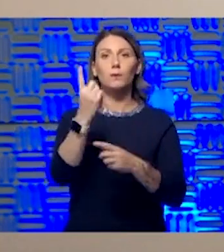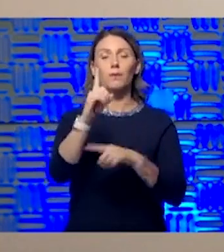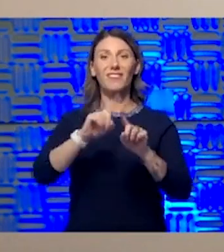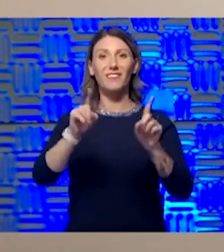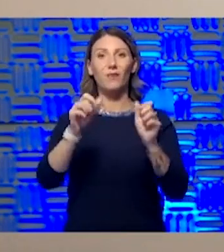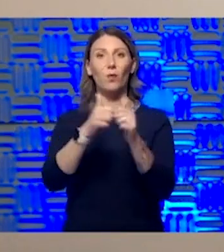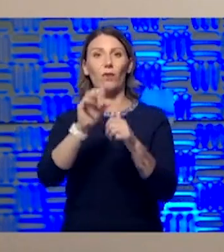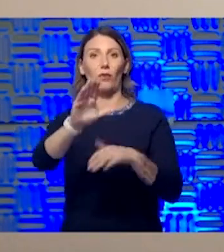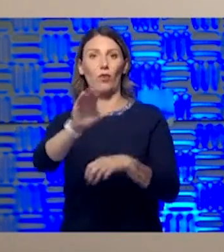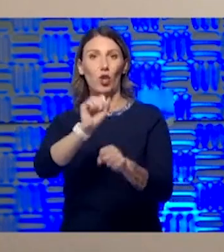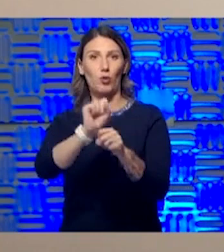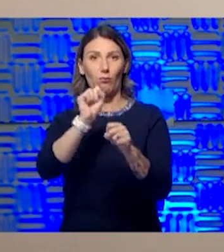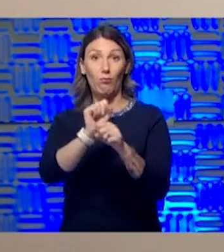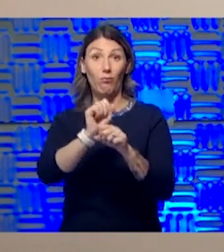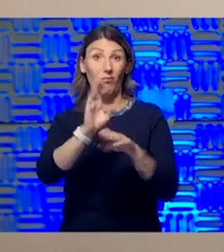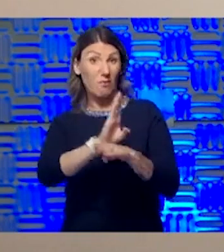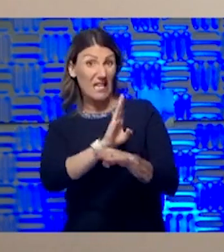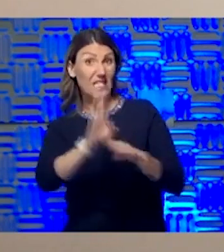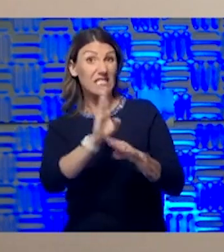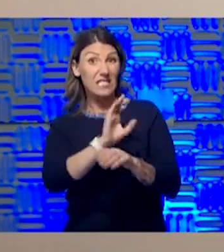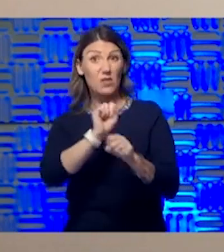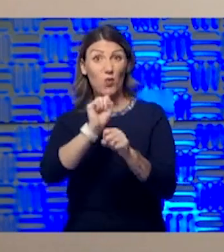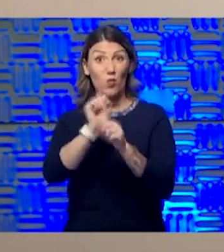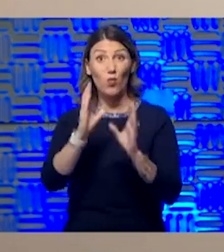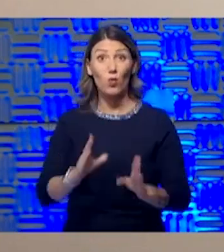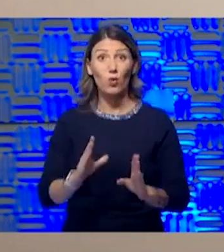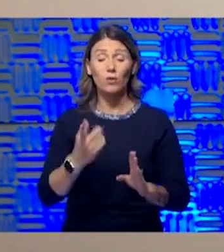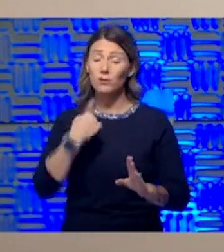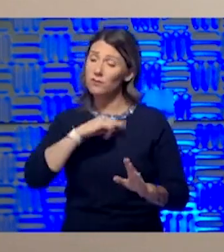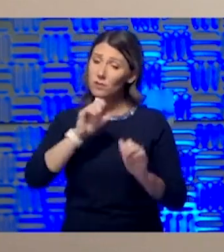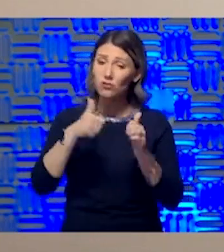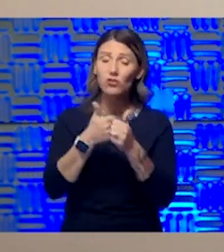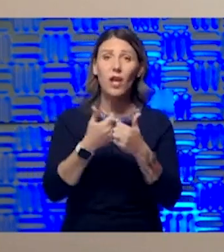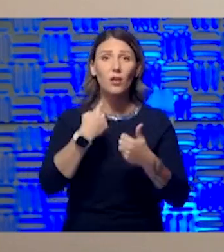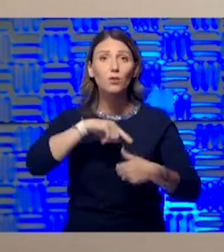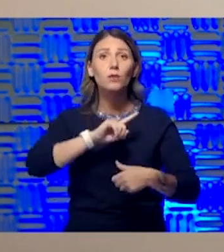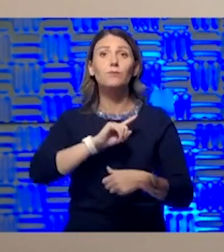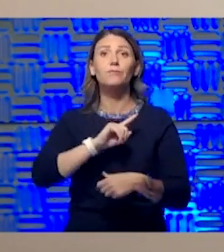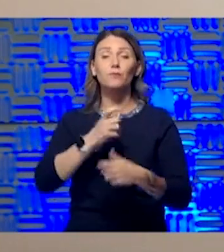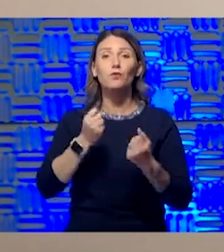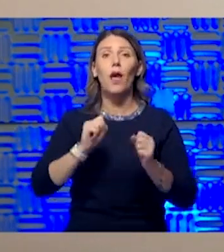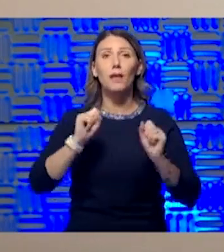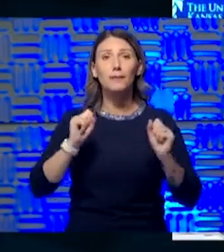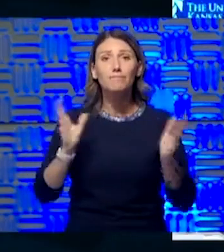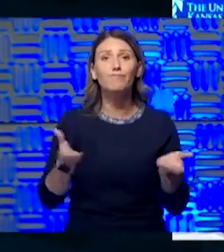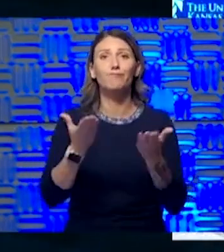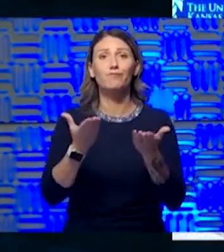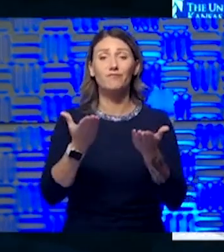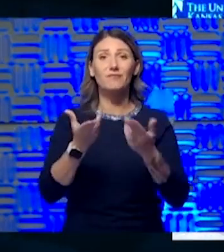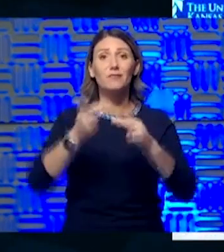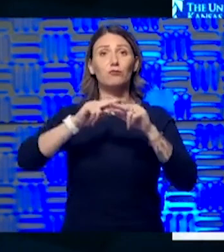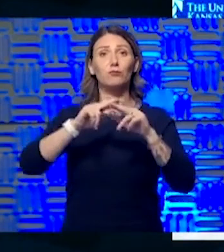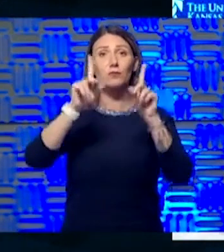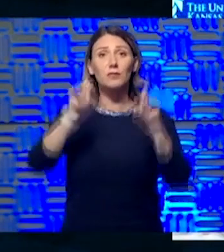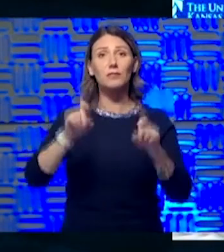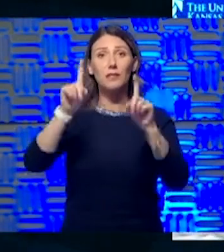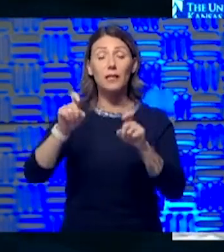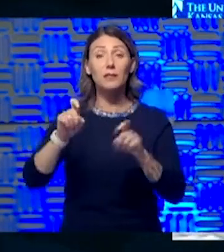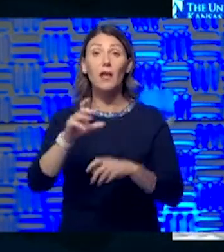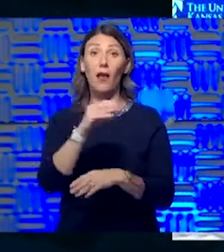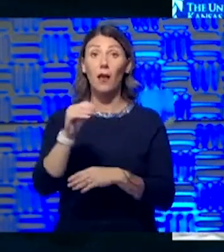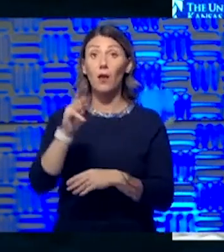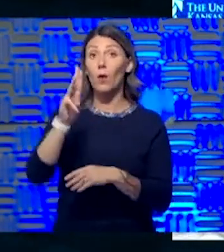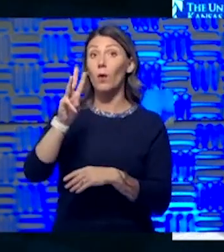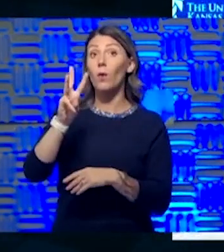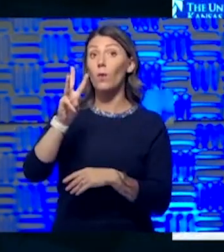So it's really been a challenge, and we're going to keep working hard to pump up the testing as much as we can. Well, and Wyandotte does have a large immigrant